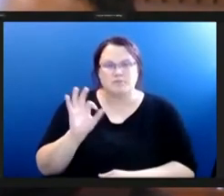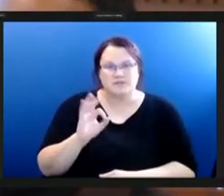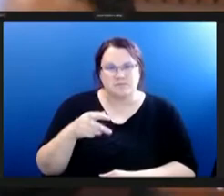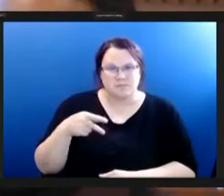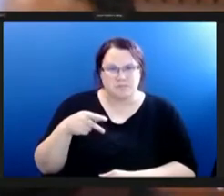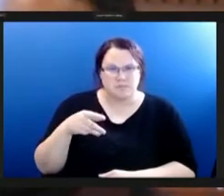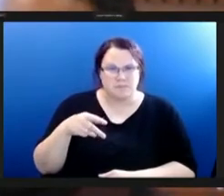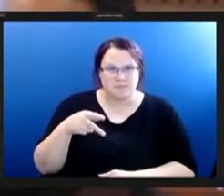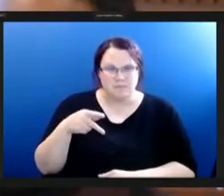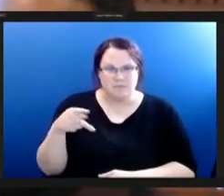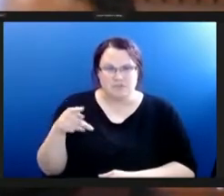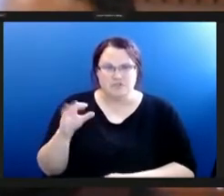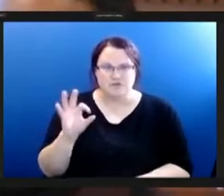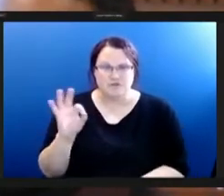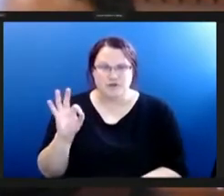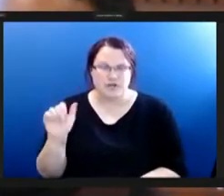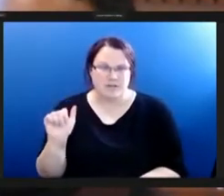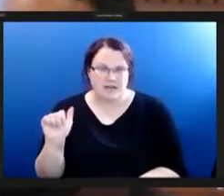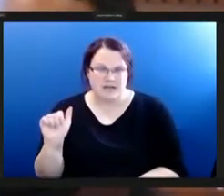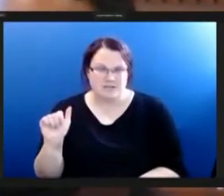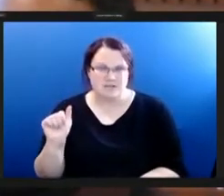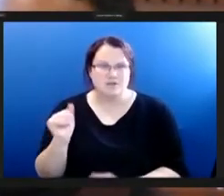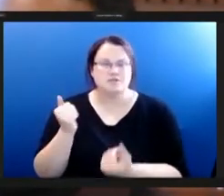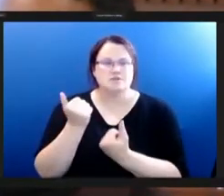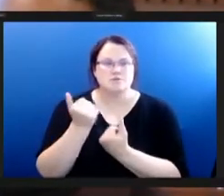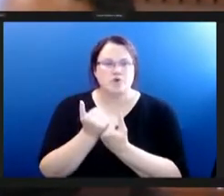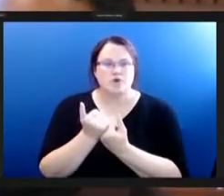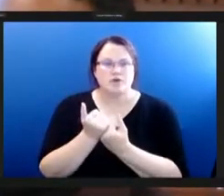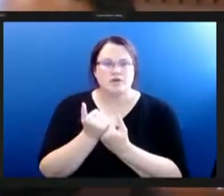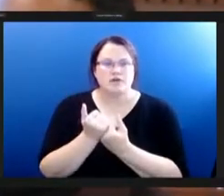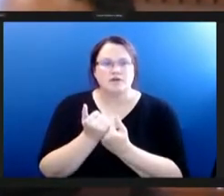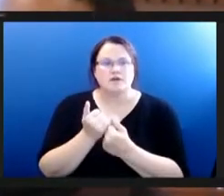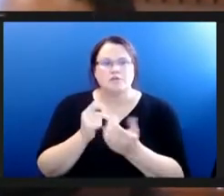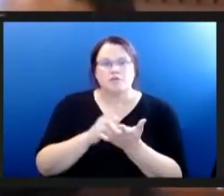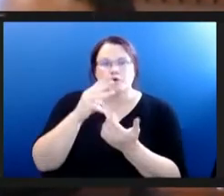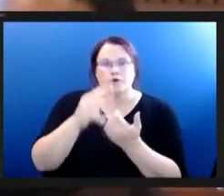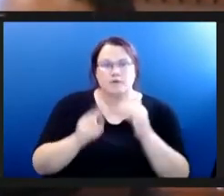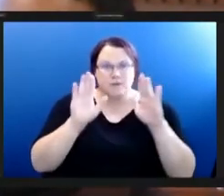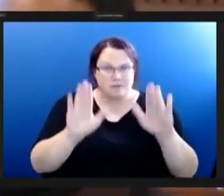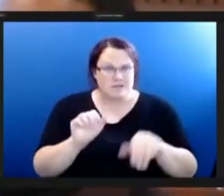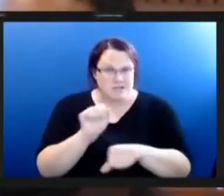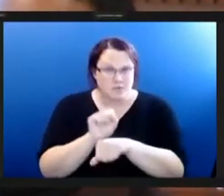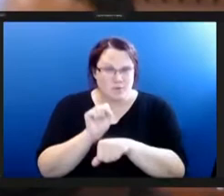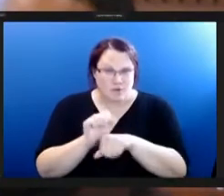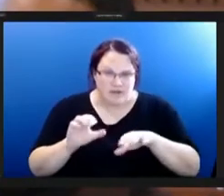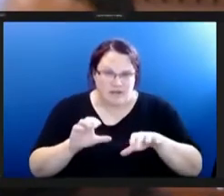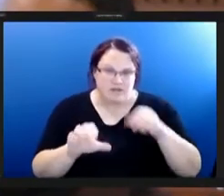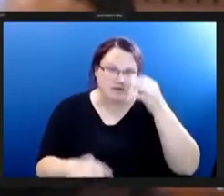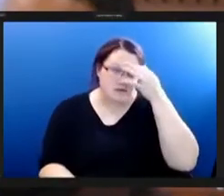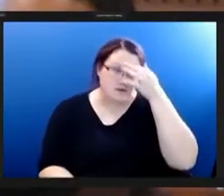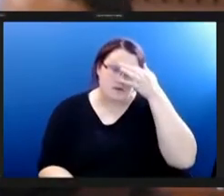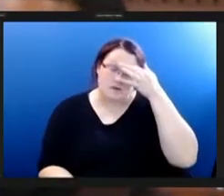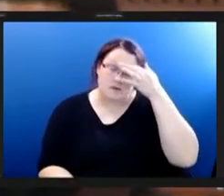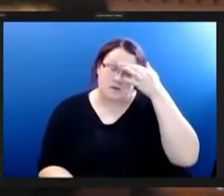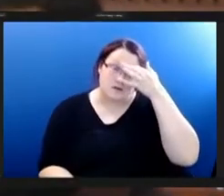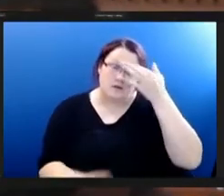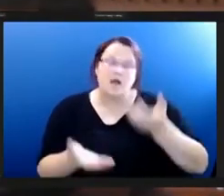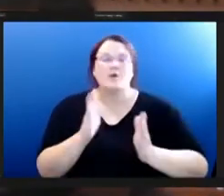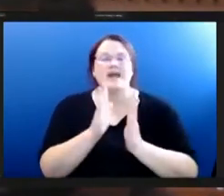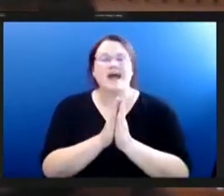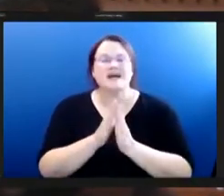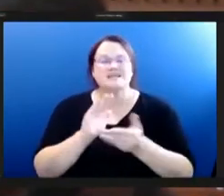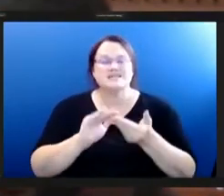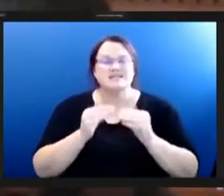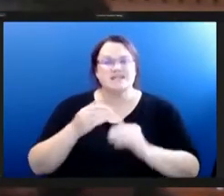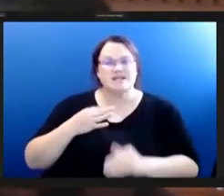an americorps vista supporting the program and the amazing work that they do i'm here today to call on the city of pittsburgh to create the pittsburgh